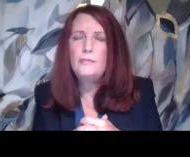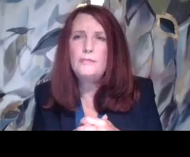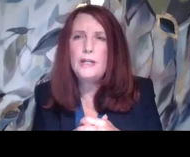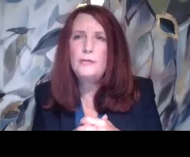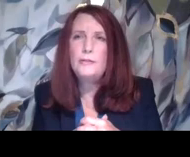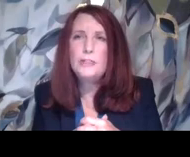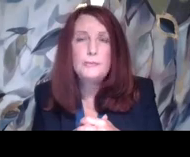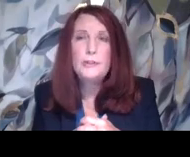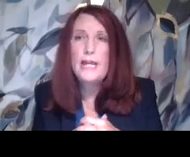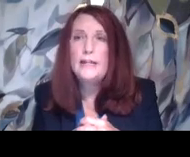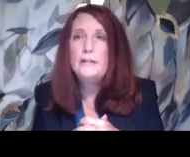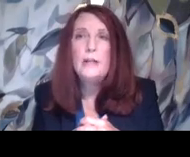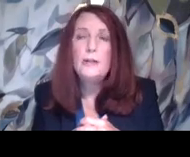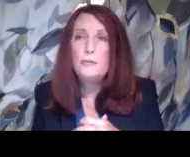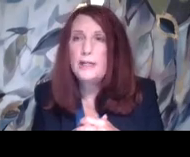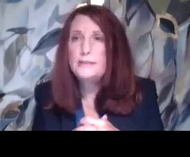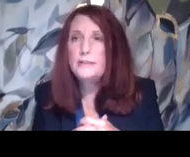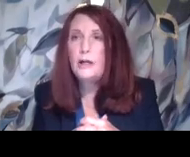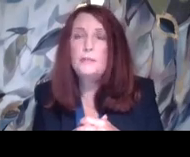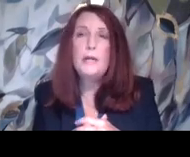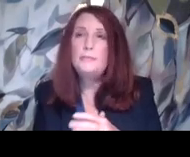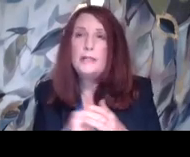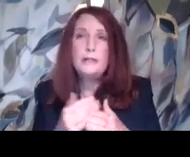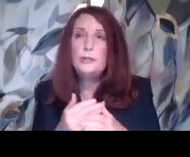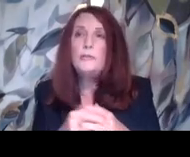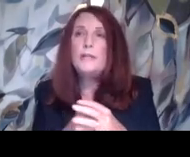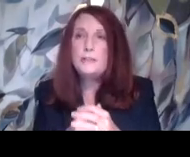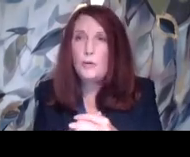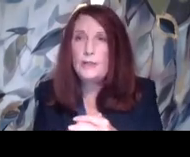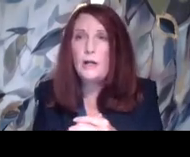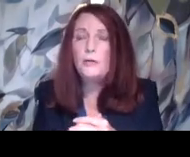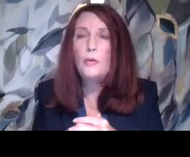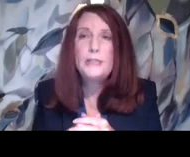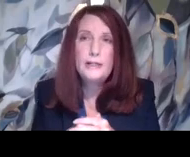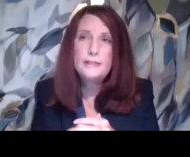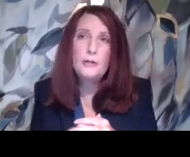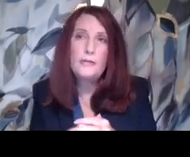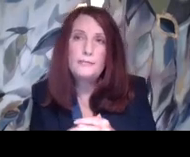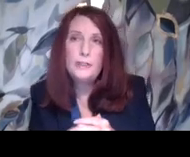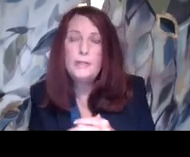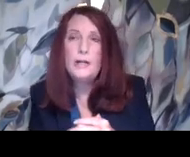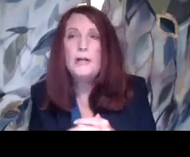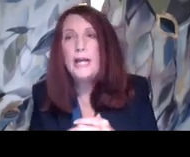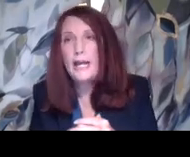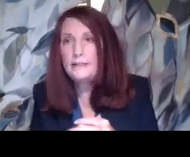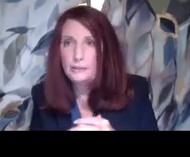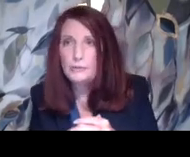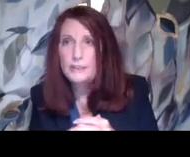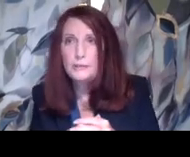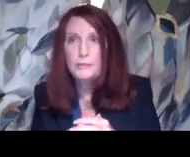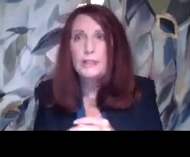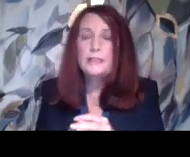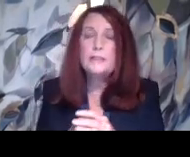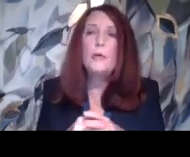of their disability and their race. It might be two things going on. Or because they're a female athlete